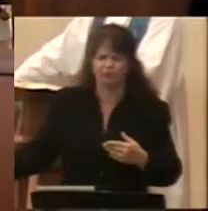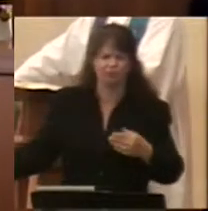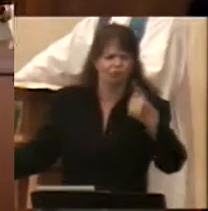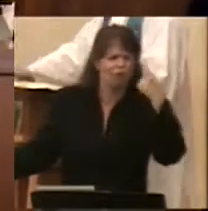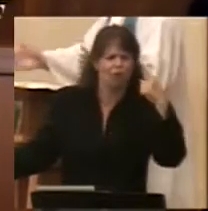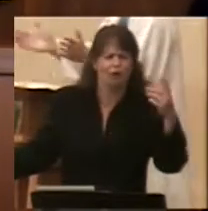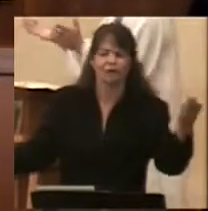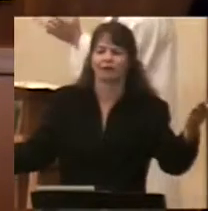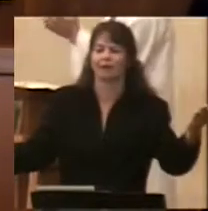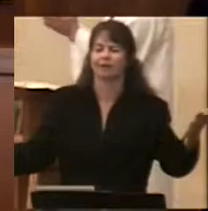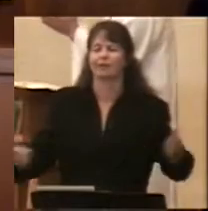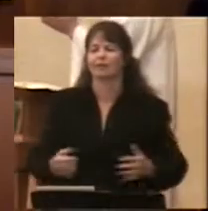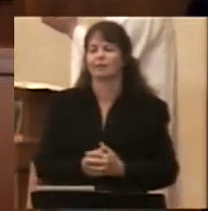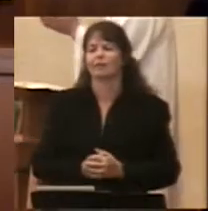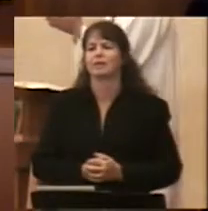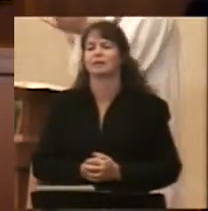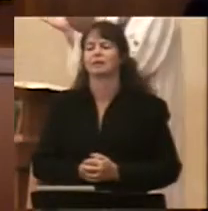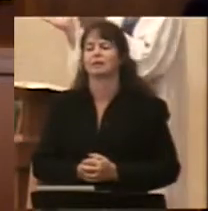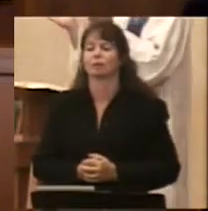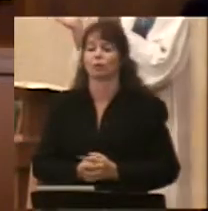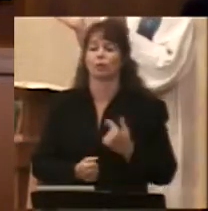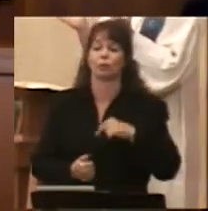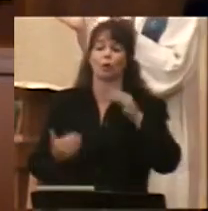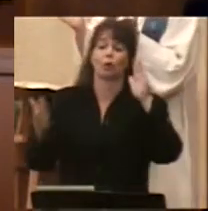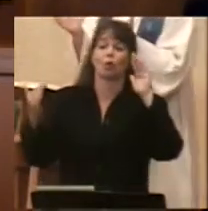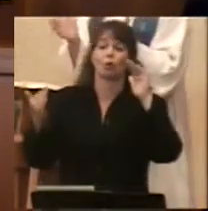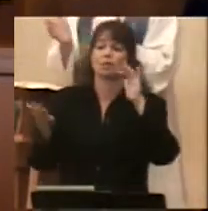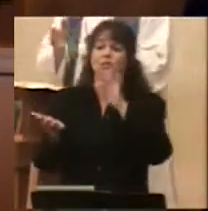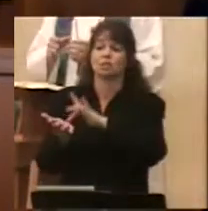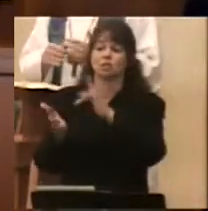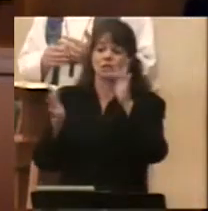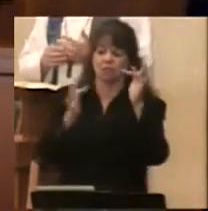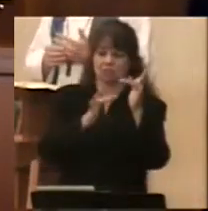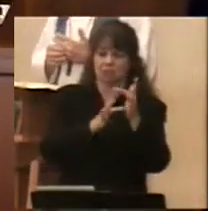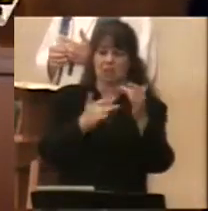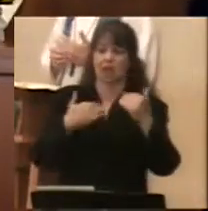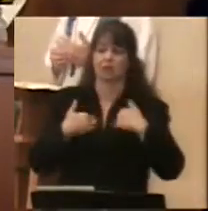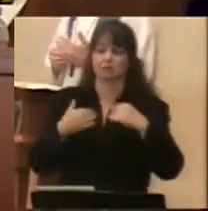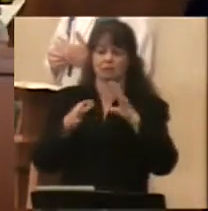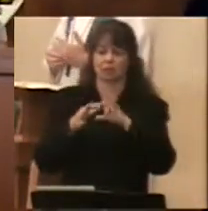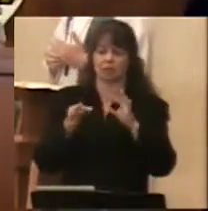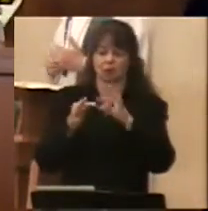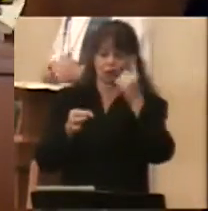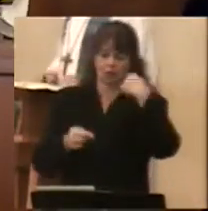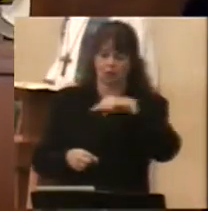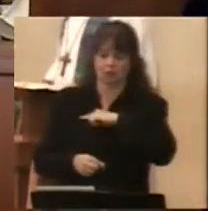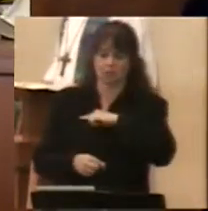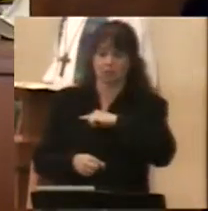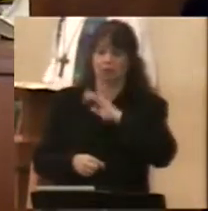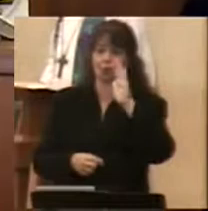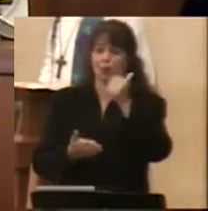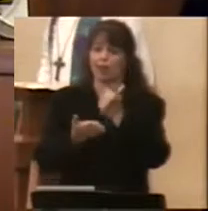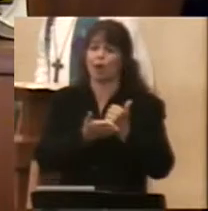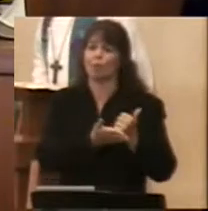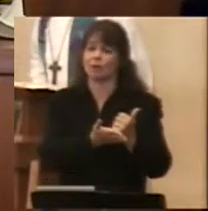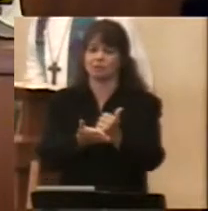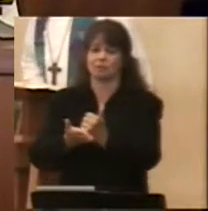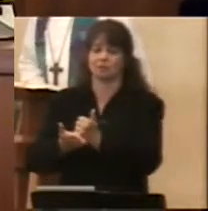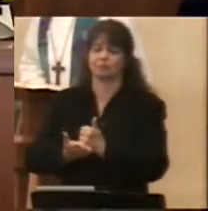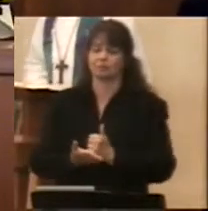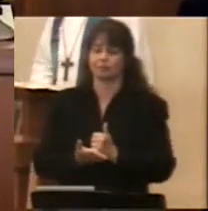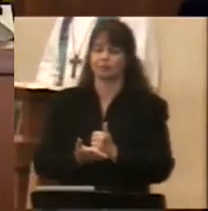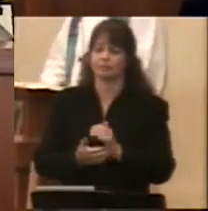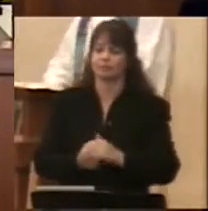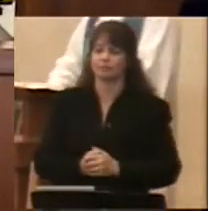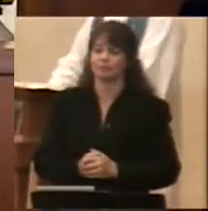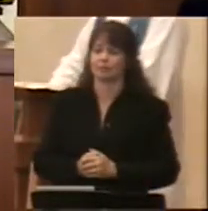And so while we might hope that Jesus has a word for us here in the Gospel that would be of help, it only seems to pile on